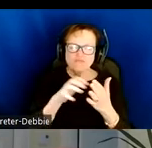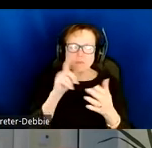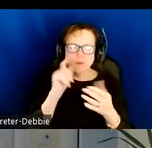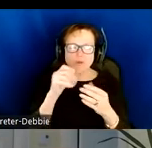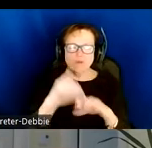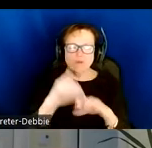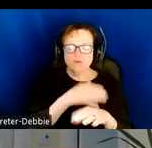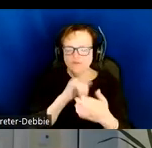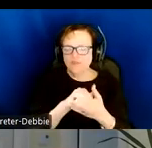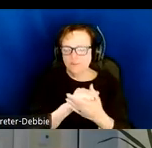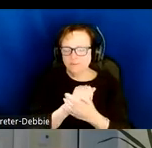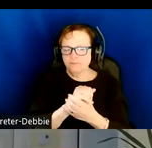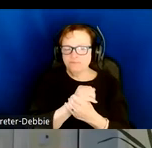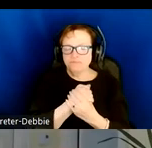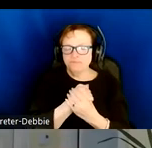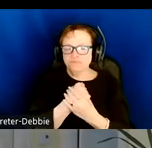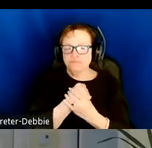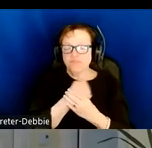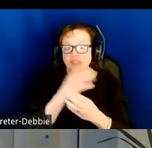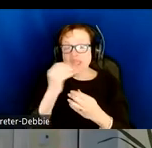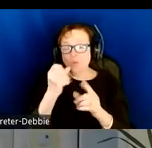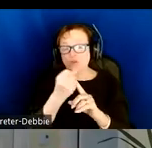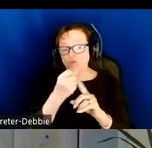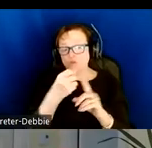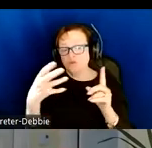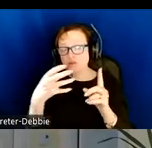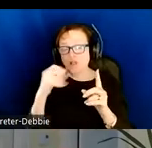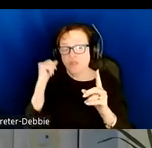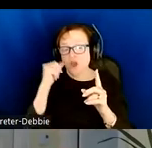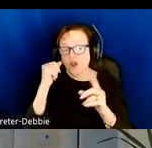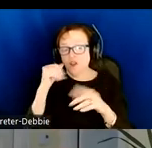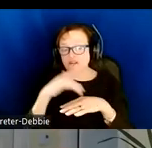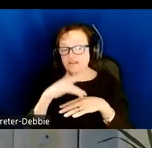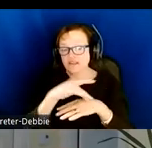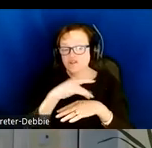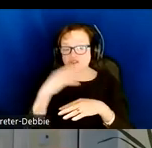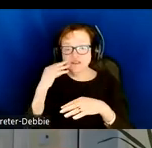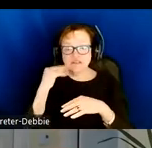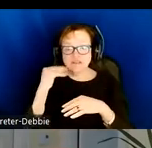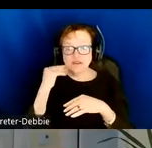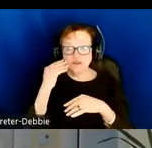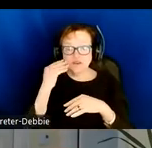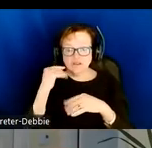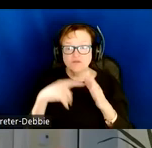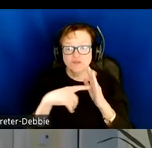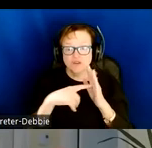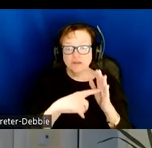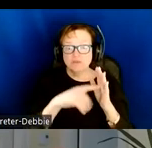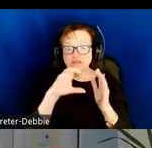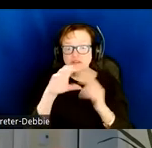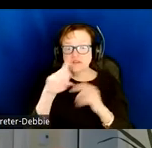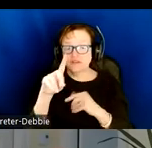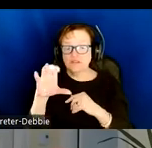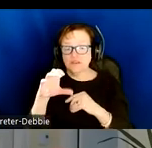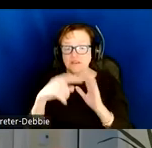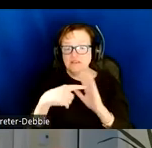and year. We'd also like to flesh out the audio and haptic experiences. For example, the TTC demo that you